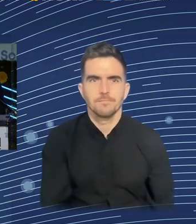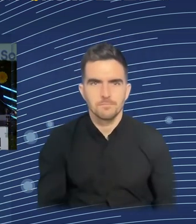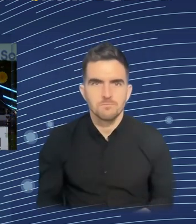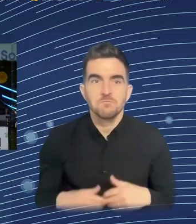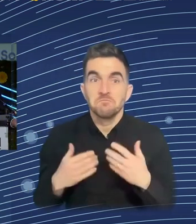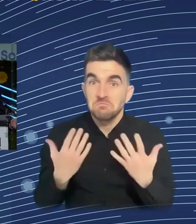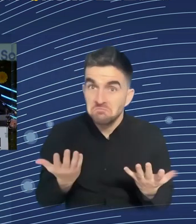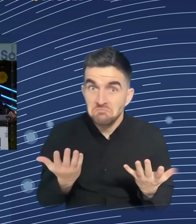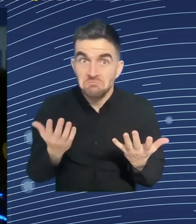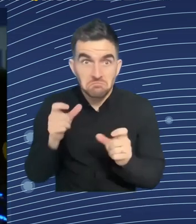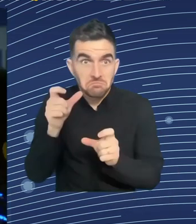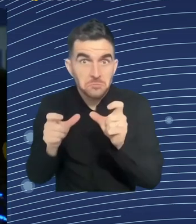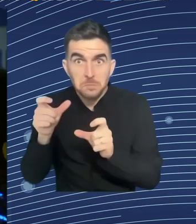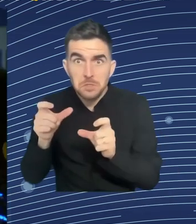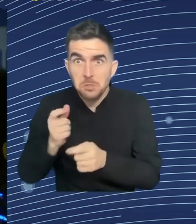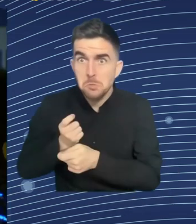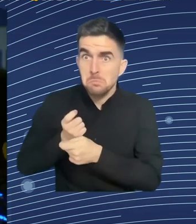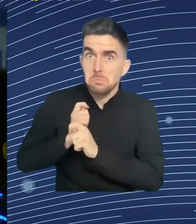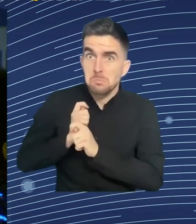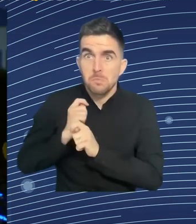No? Why isn't there?